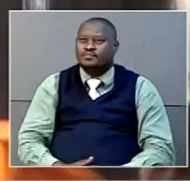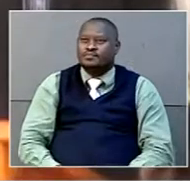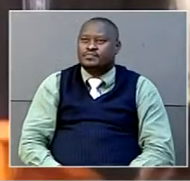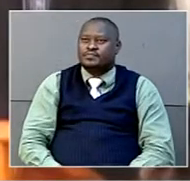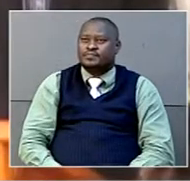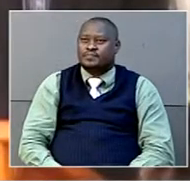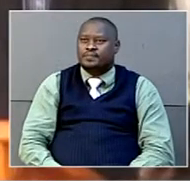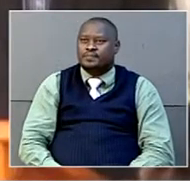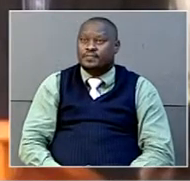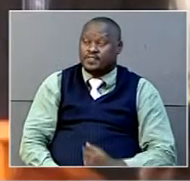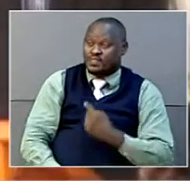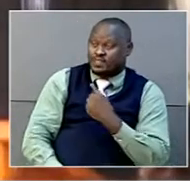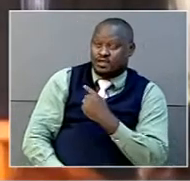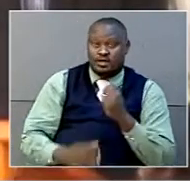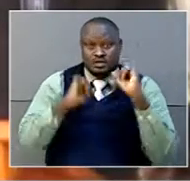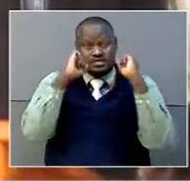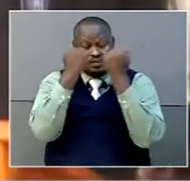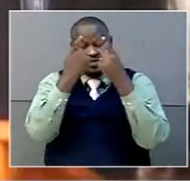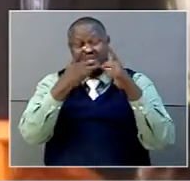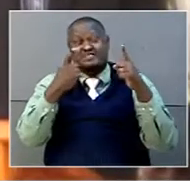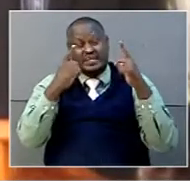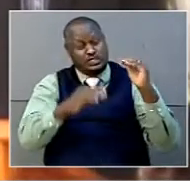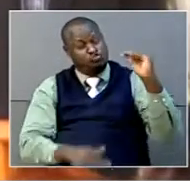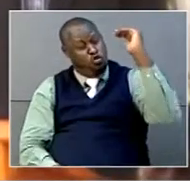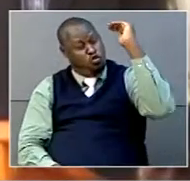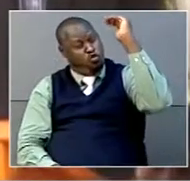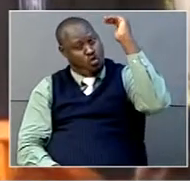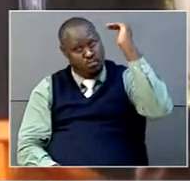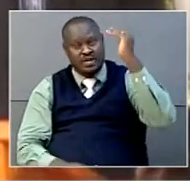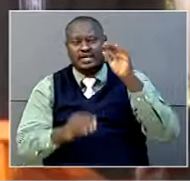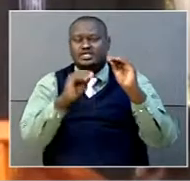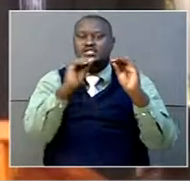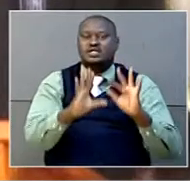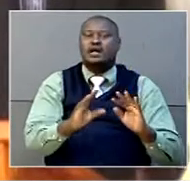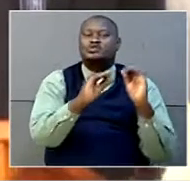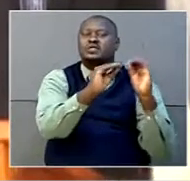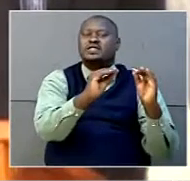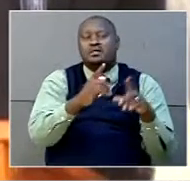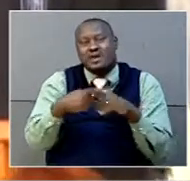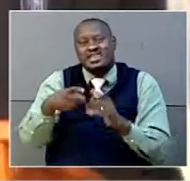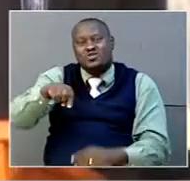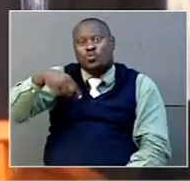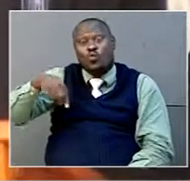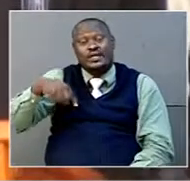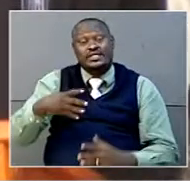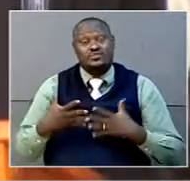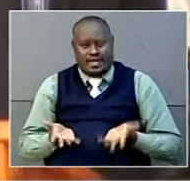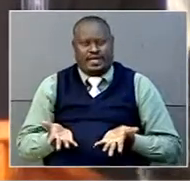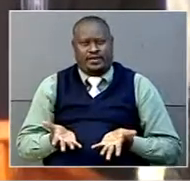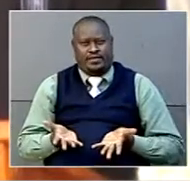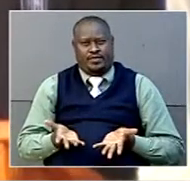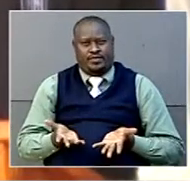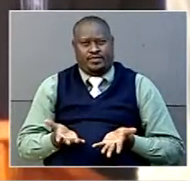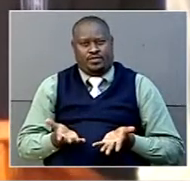of teacher training in this country, but where is the quality? And since